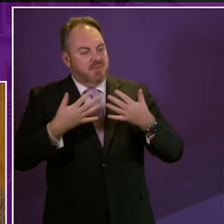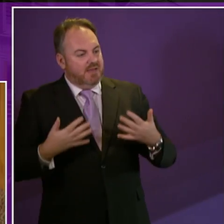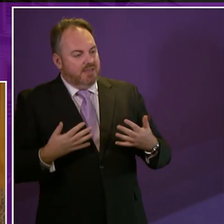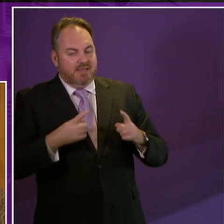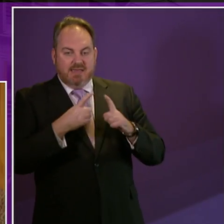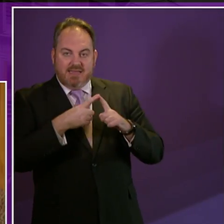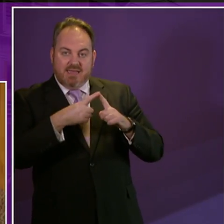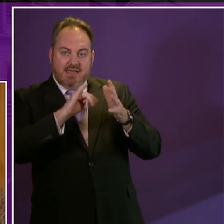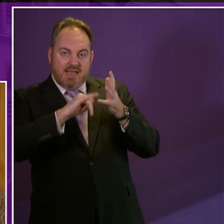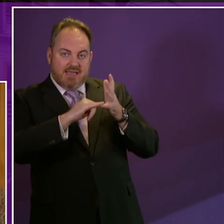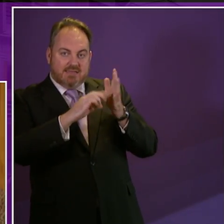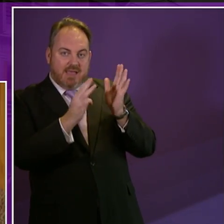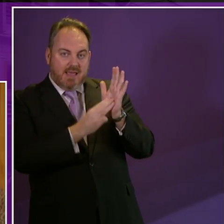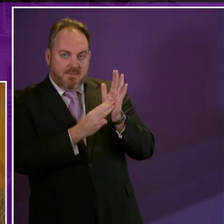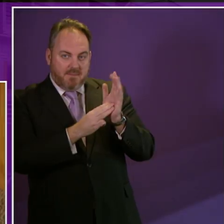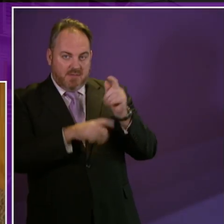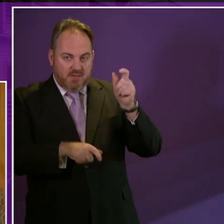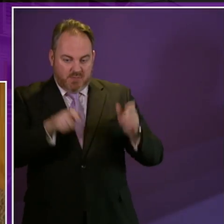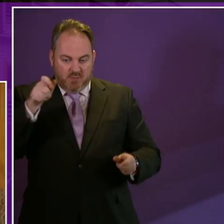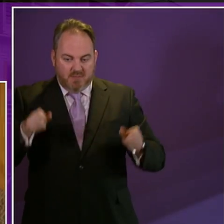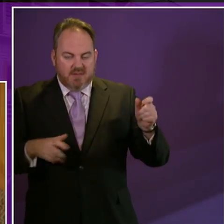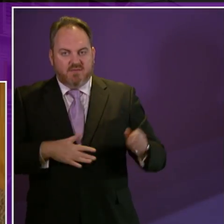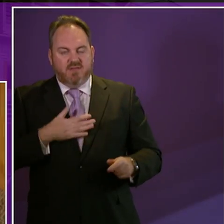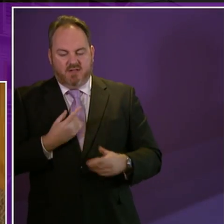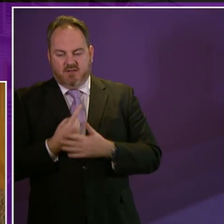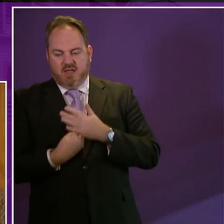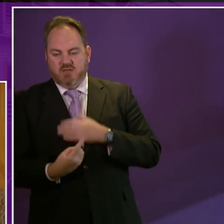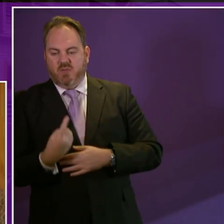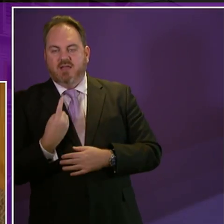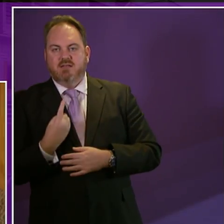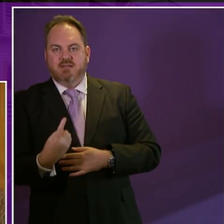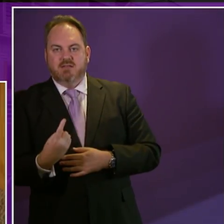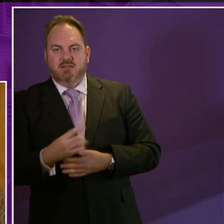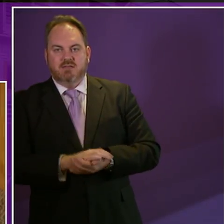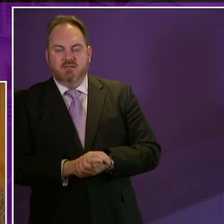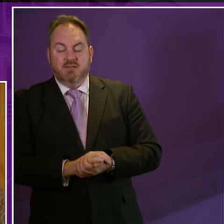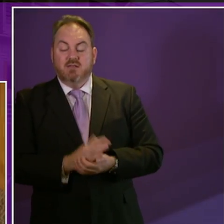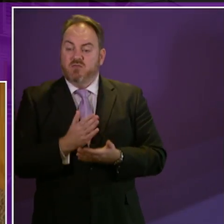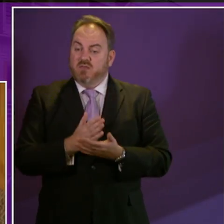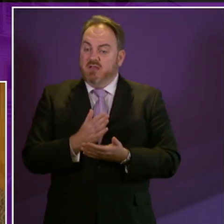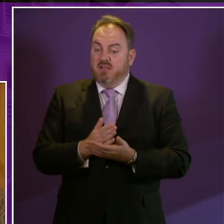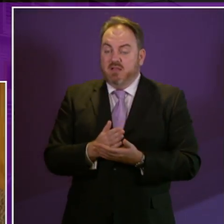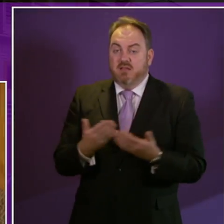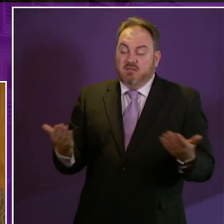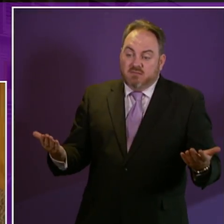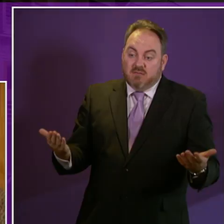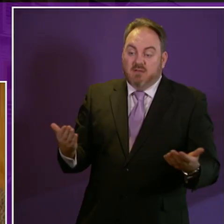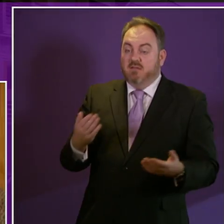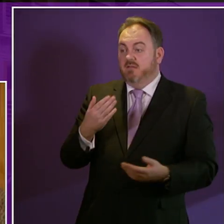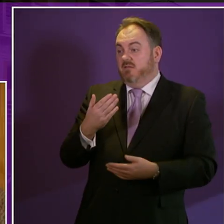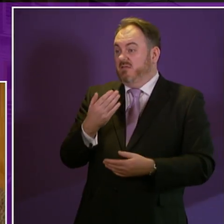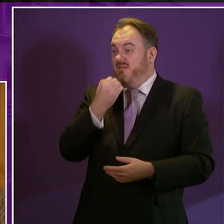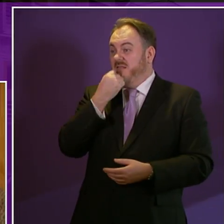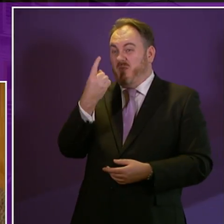ASN pupils the best opportunities for anyone living with a disability or not start with employment